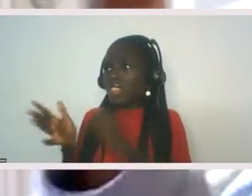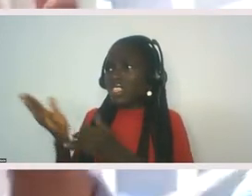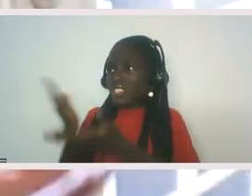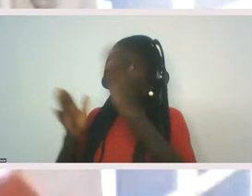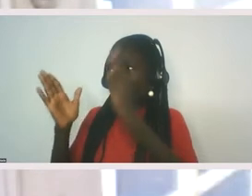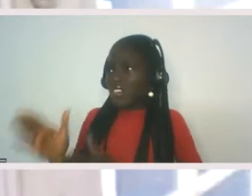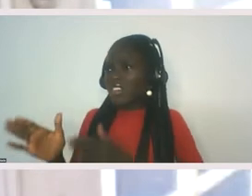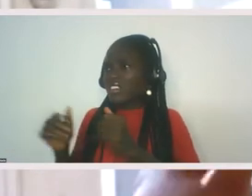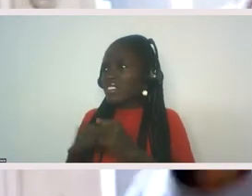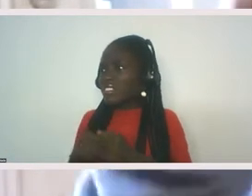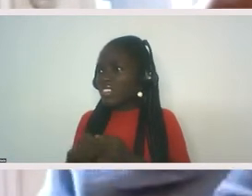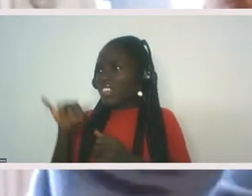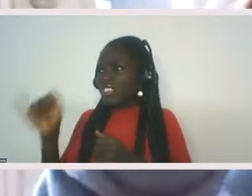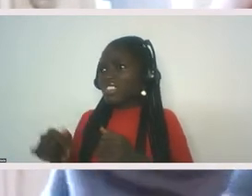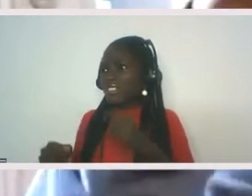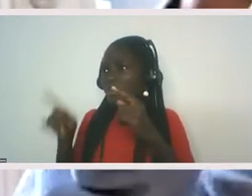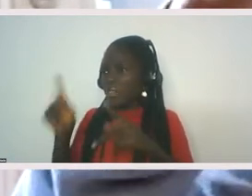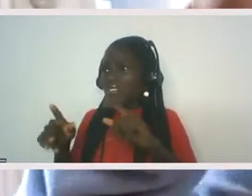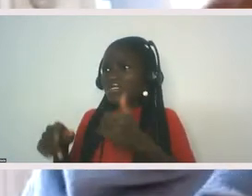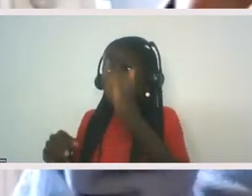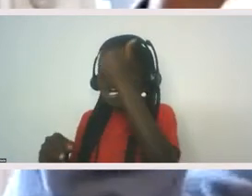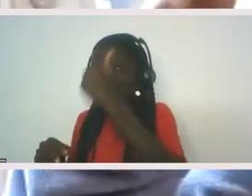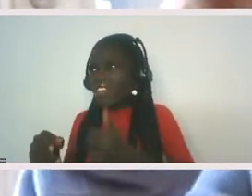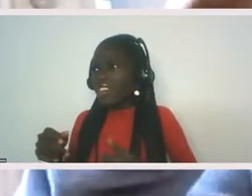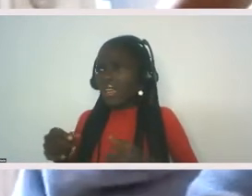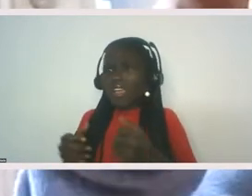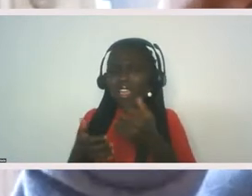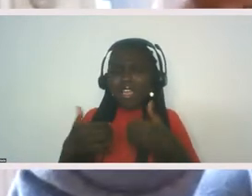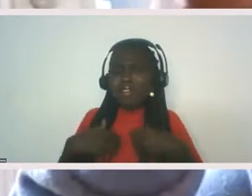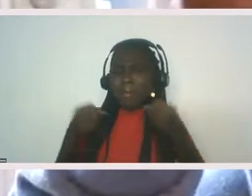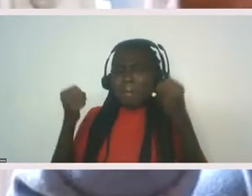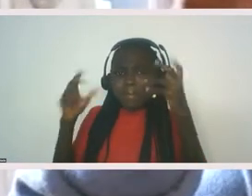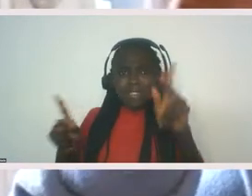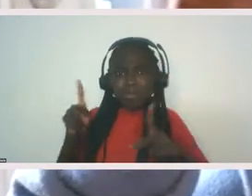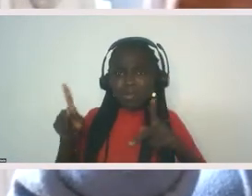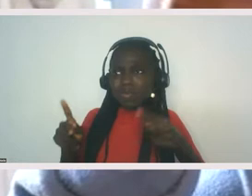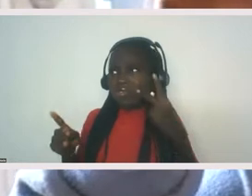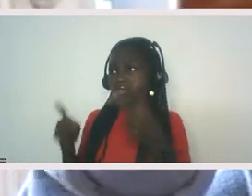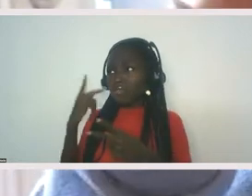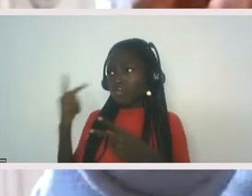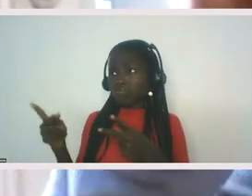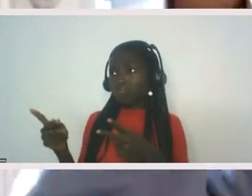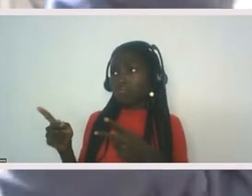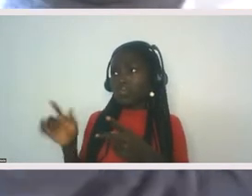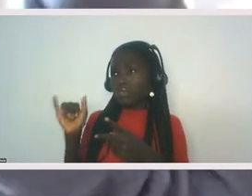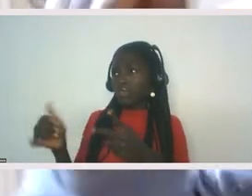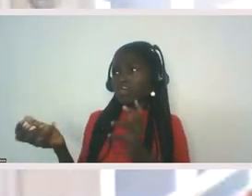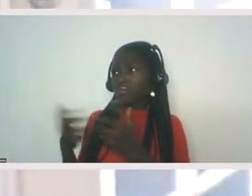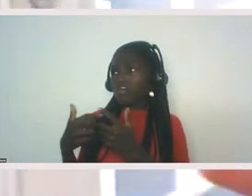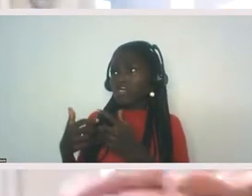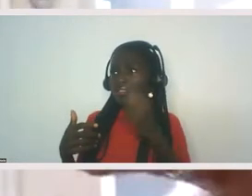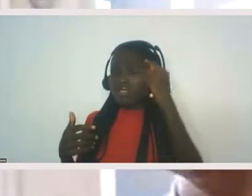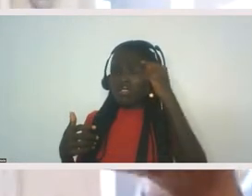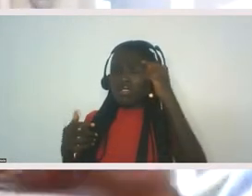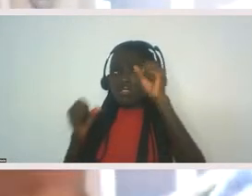uh, bumbling idiot. Right. And still so many of us, that is the image that exists in our head. That is the image